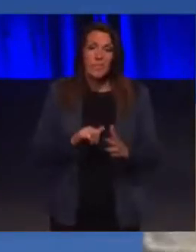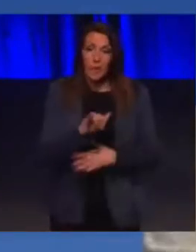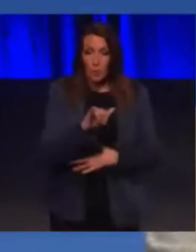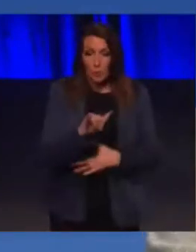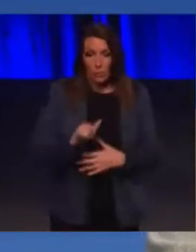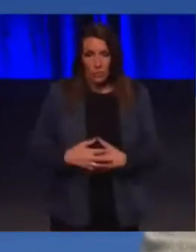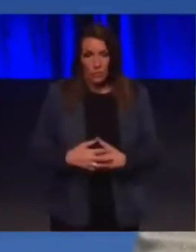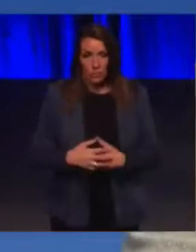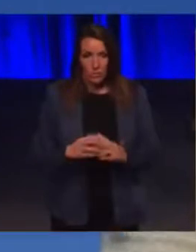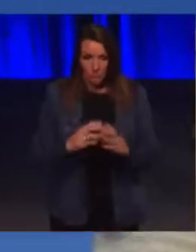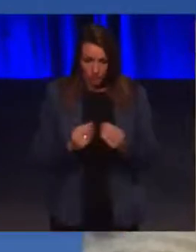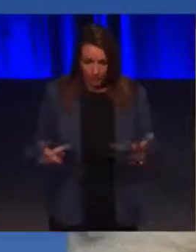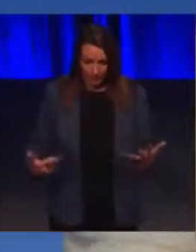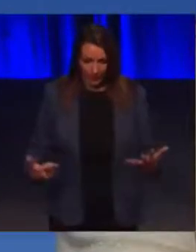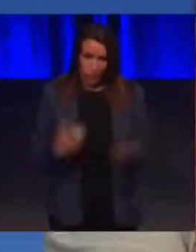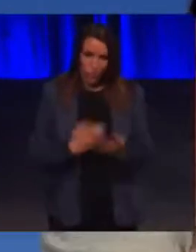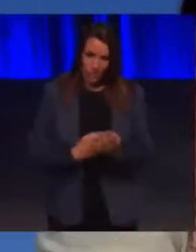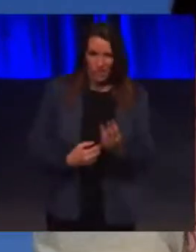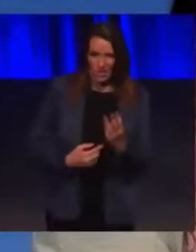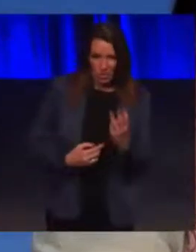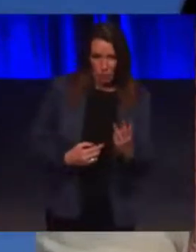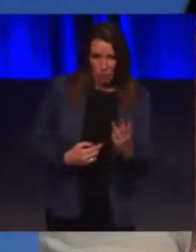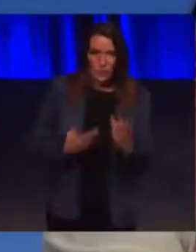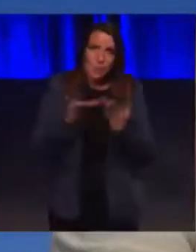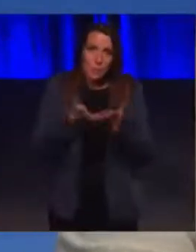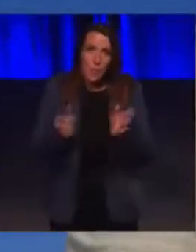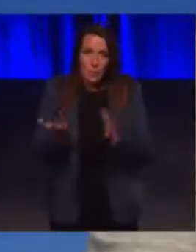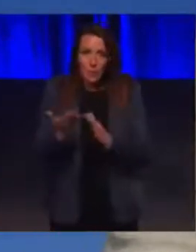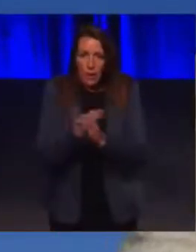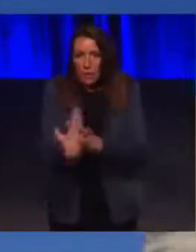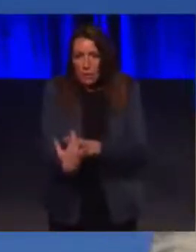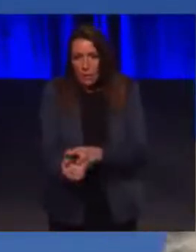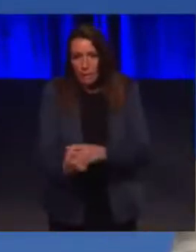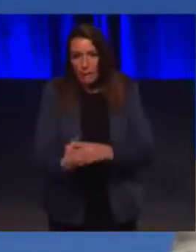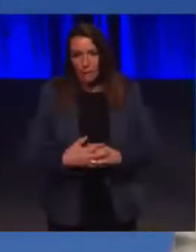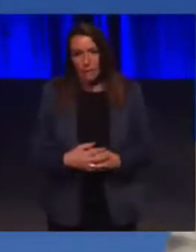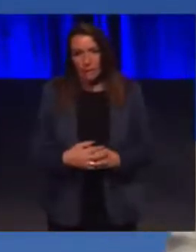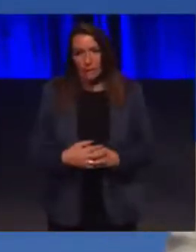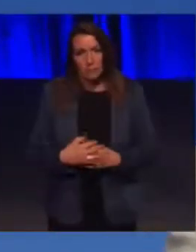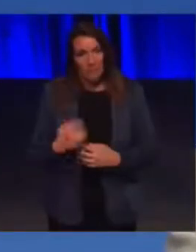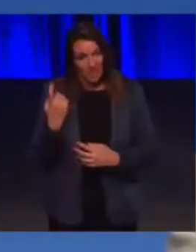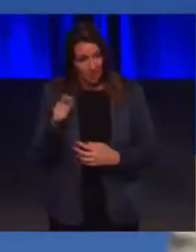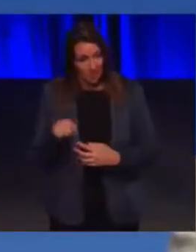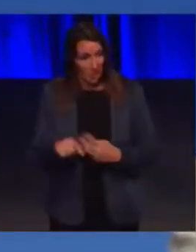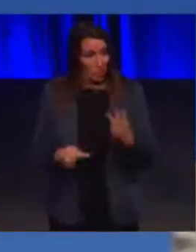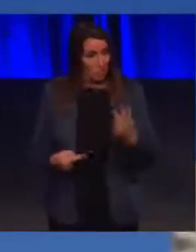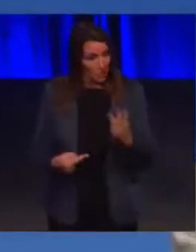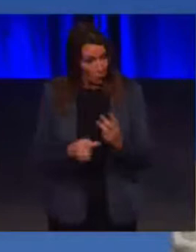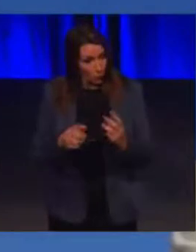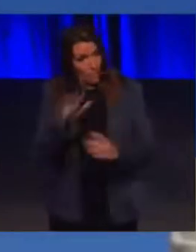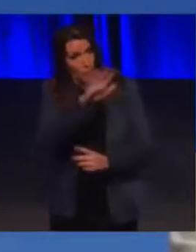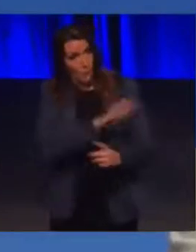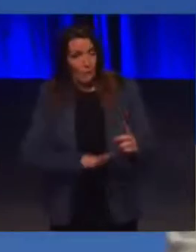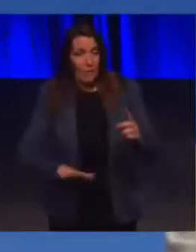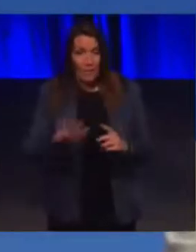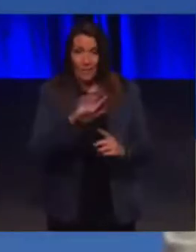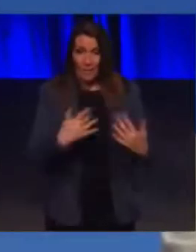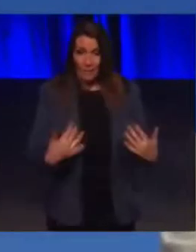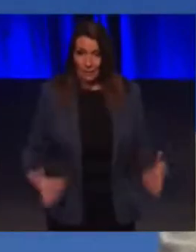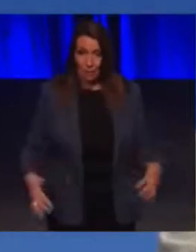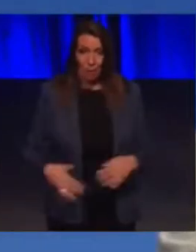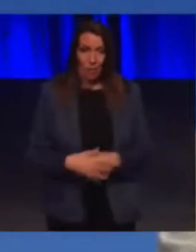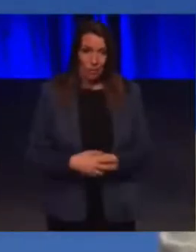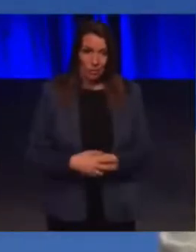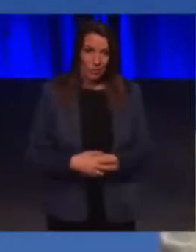of all that seven, there's actually only three that are really publicly accessible. Think about that. Three toilets. You don't have to